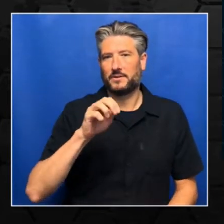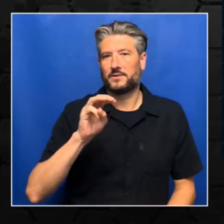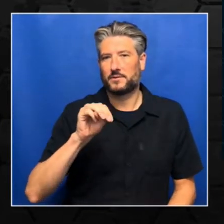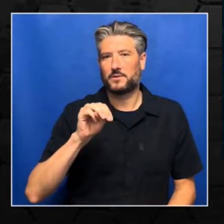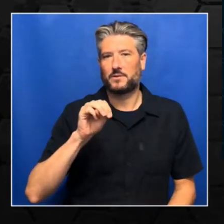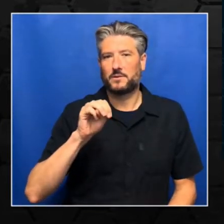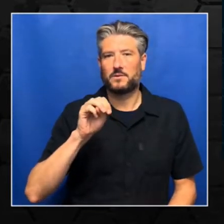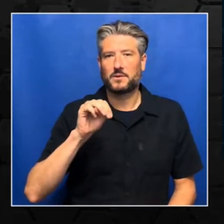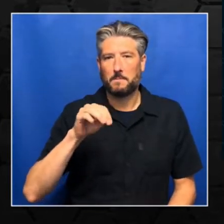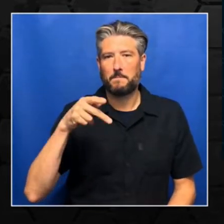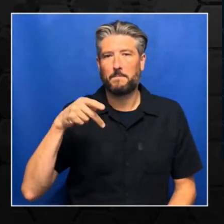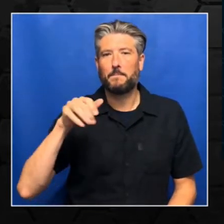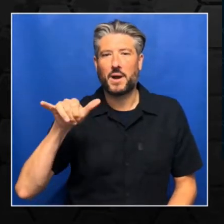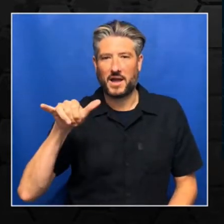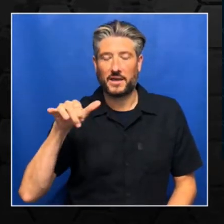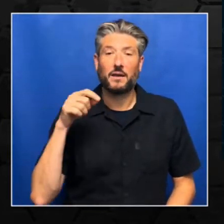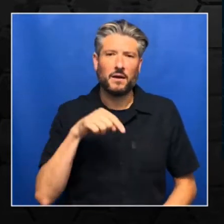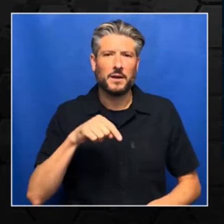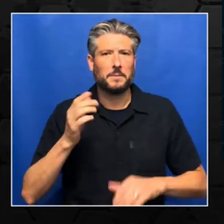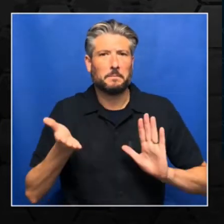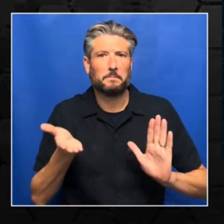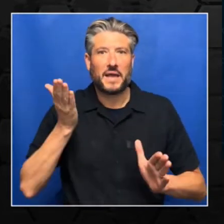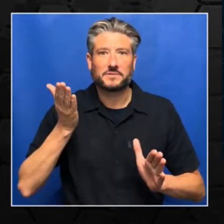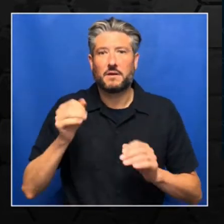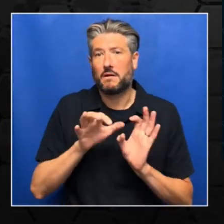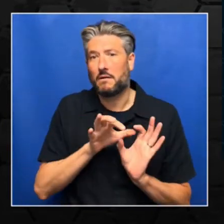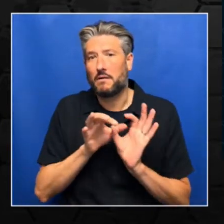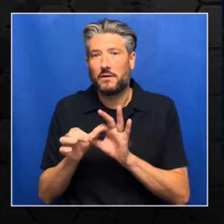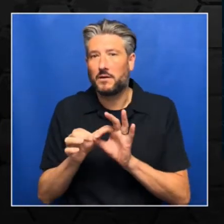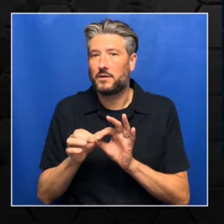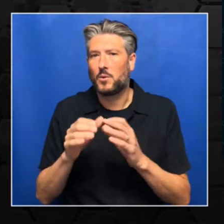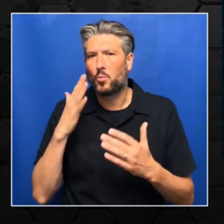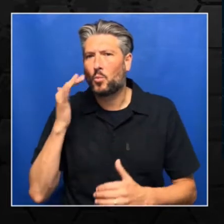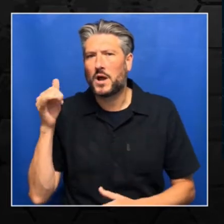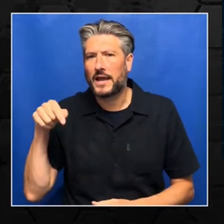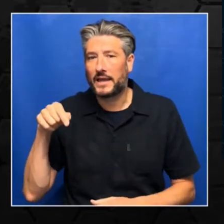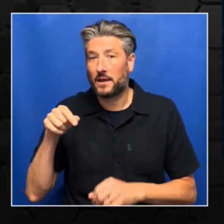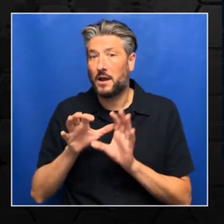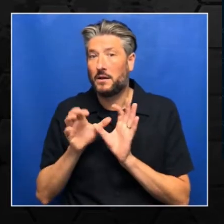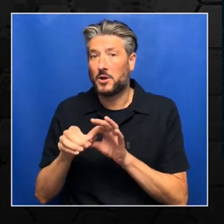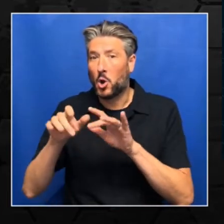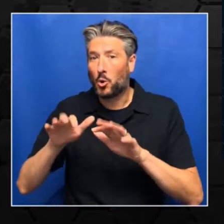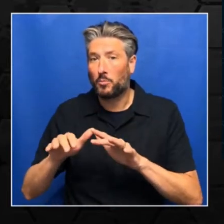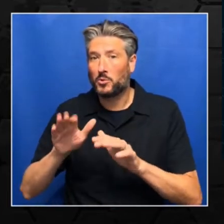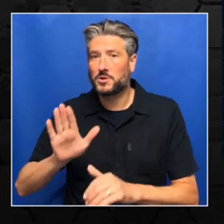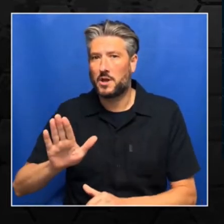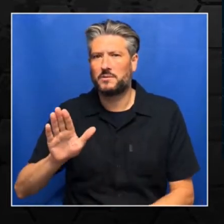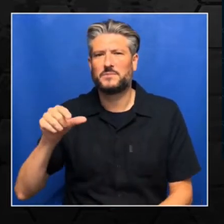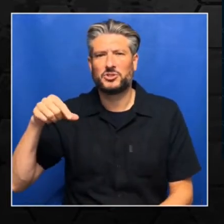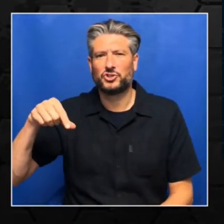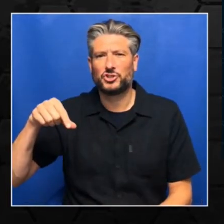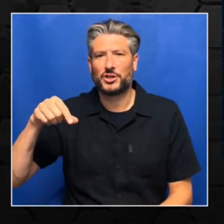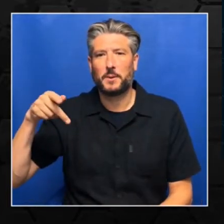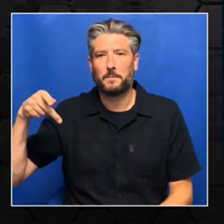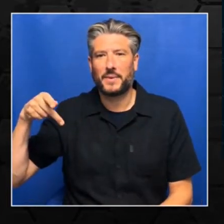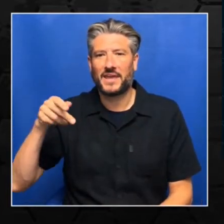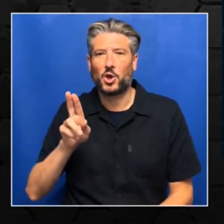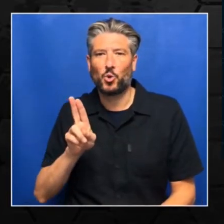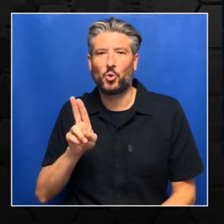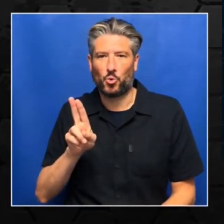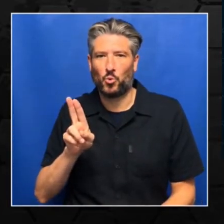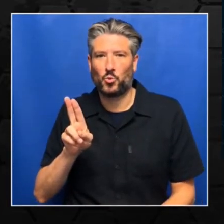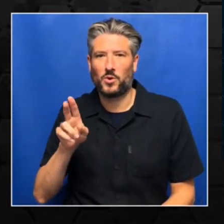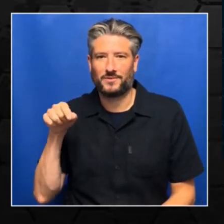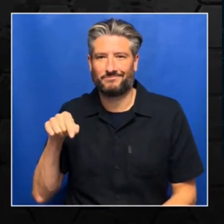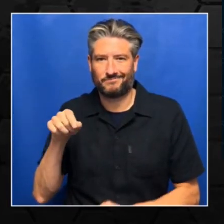since it's using GPU. So this was about PyTorch. And one more thing I would like to say is that PyTorch